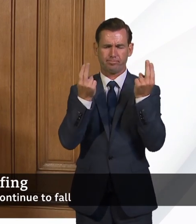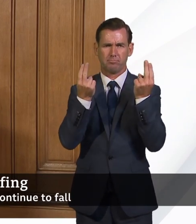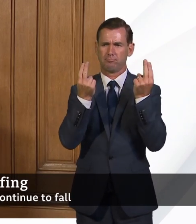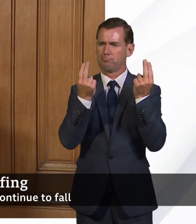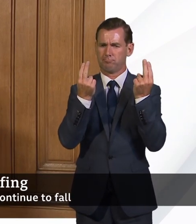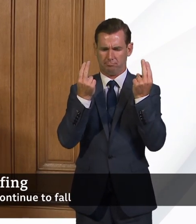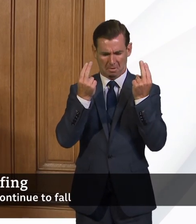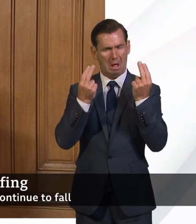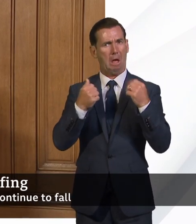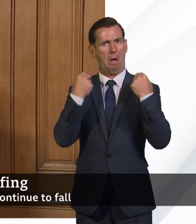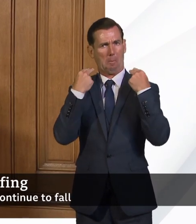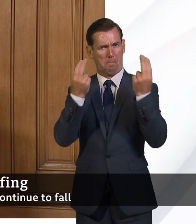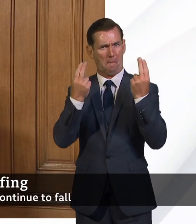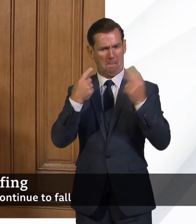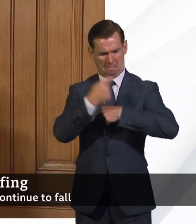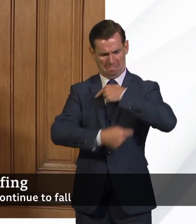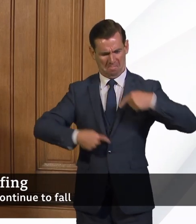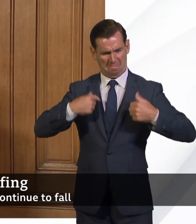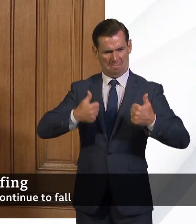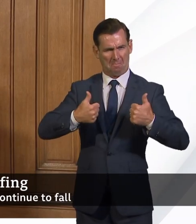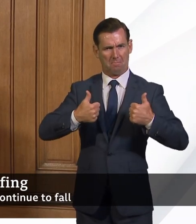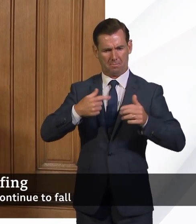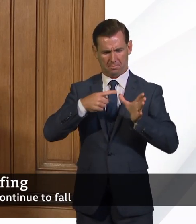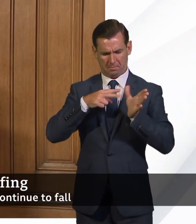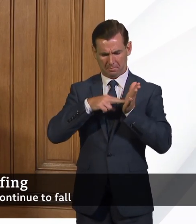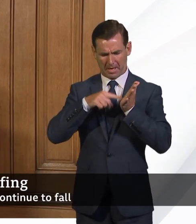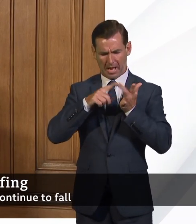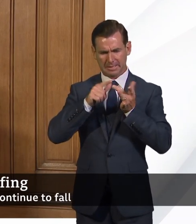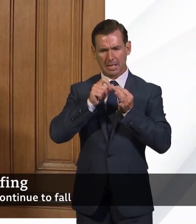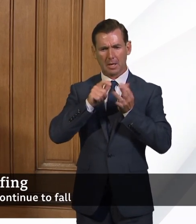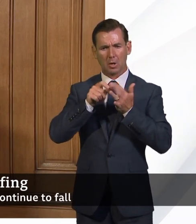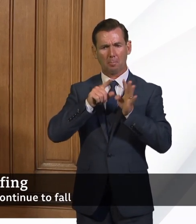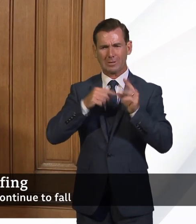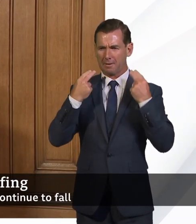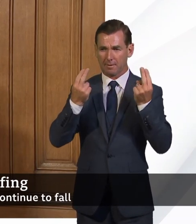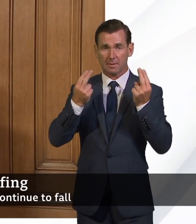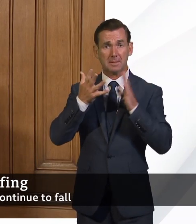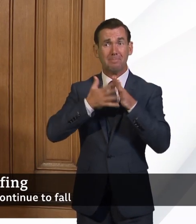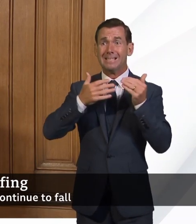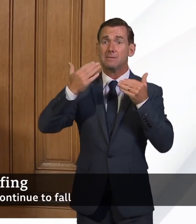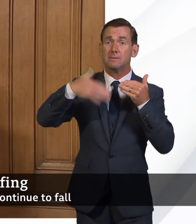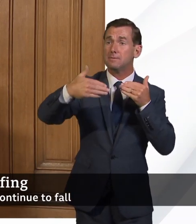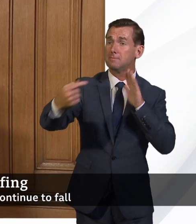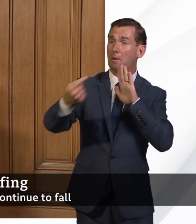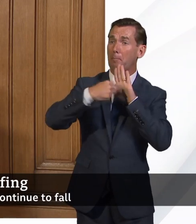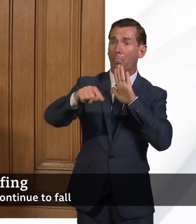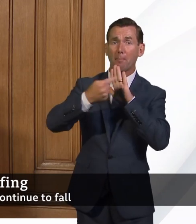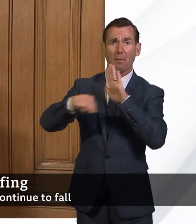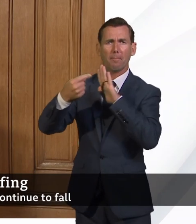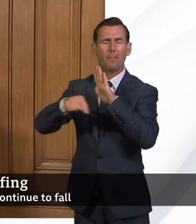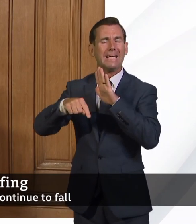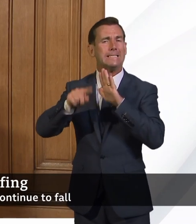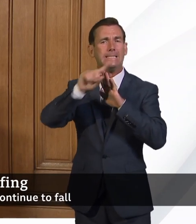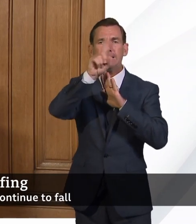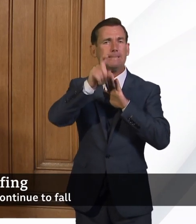antibody response, does that positive test mean that there is immunity in the future? So it will only be time and studies over